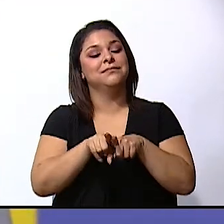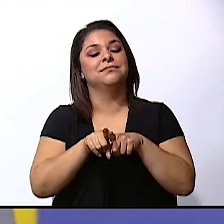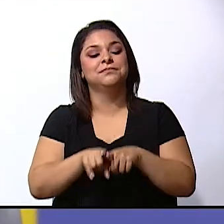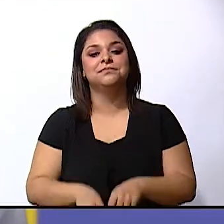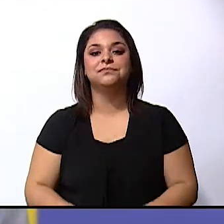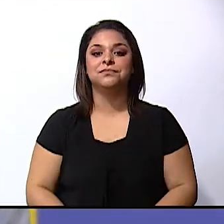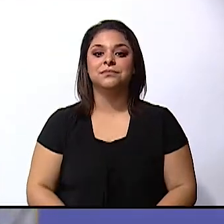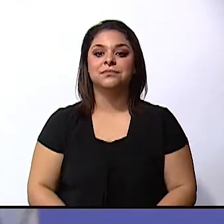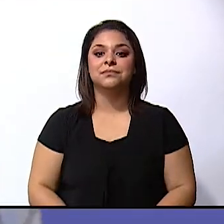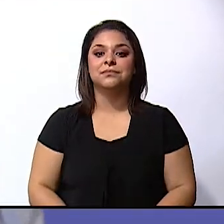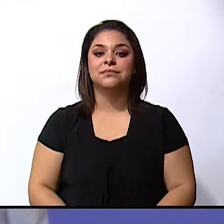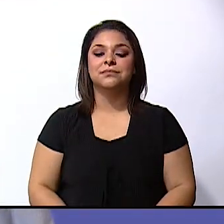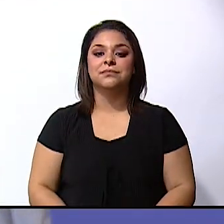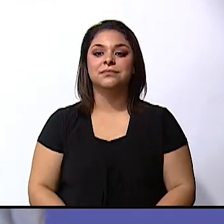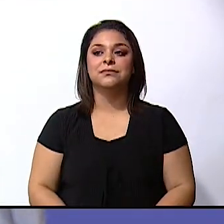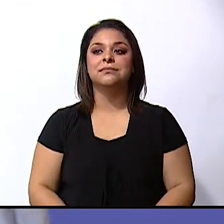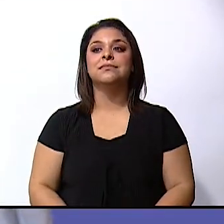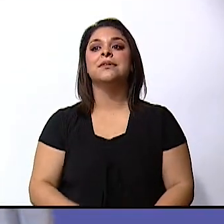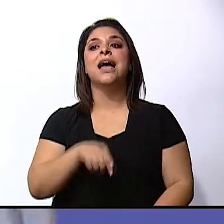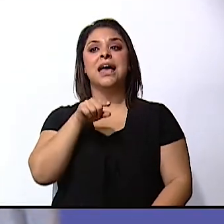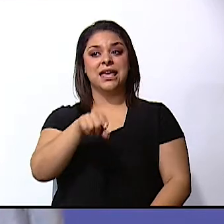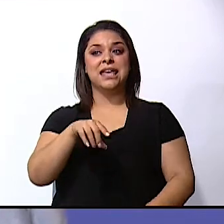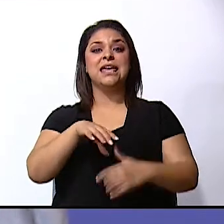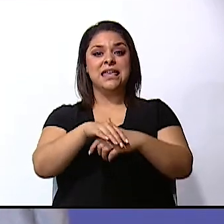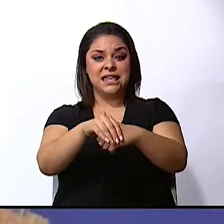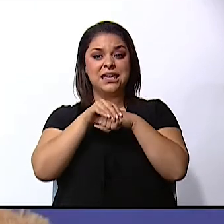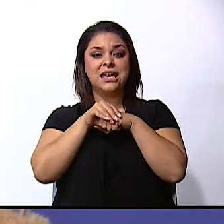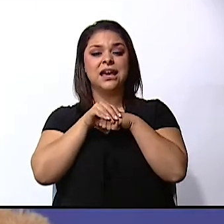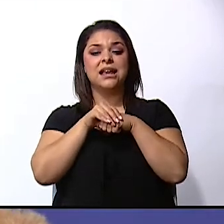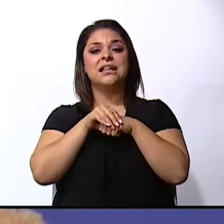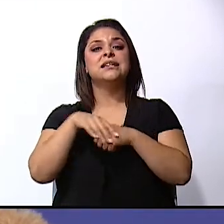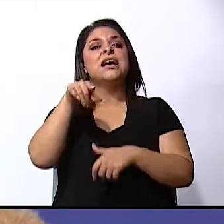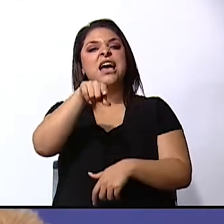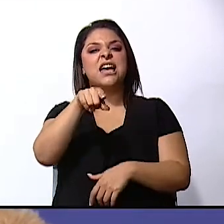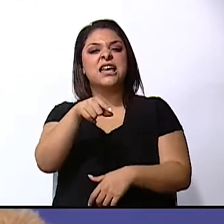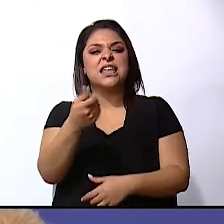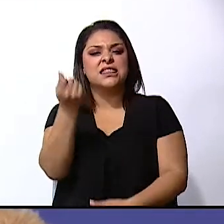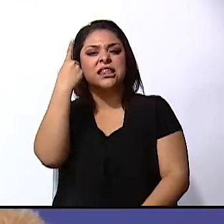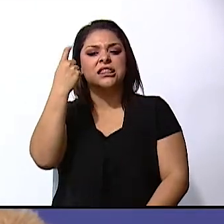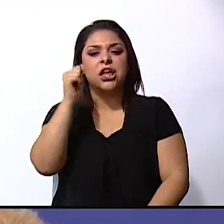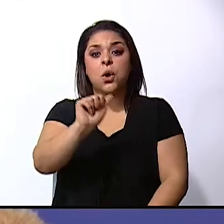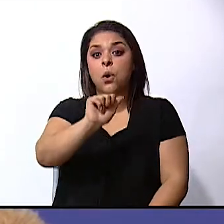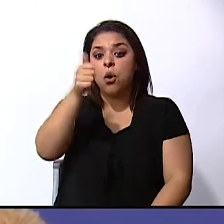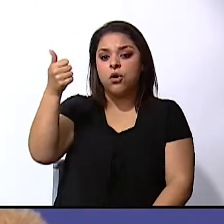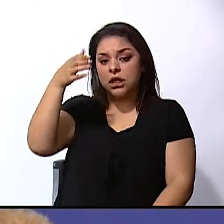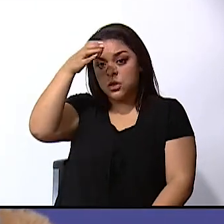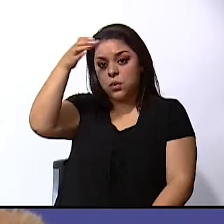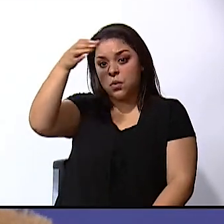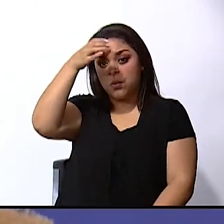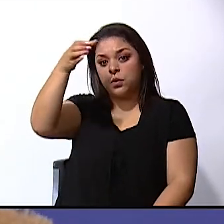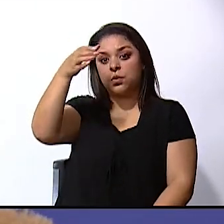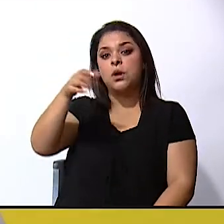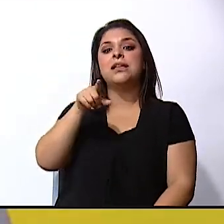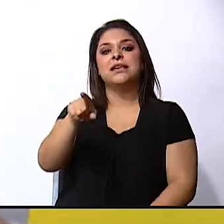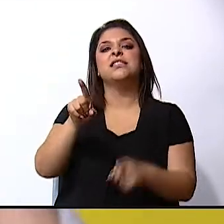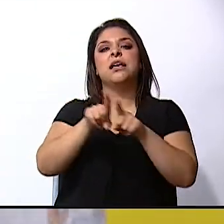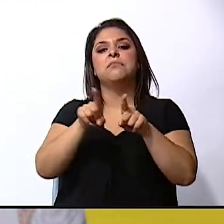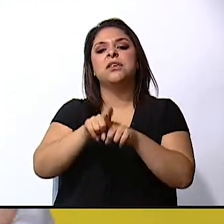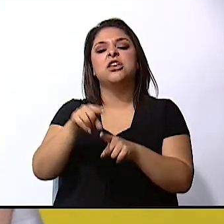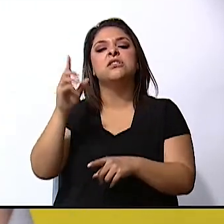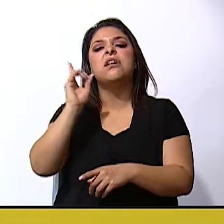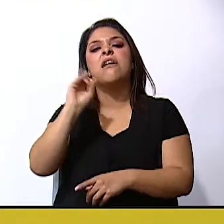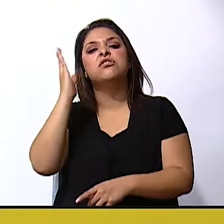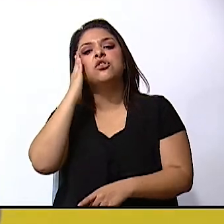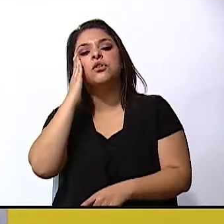is a tool that helps you understand other cultures and other ways of living and